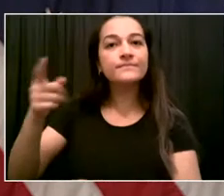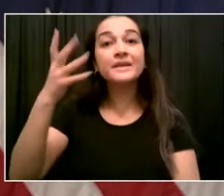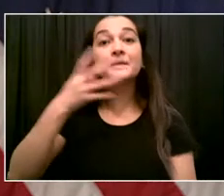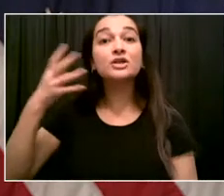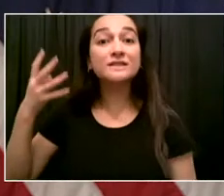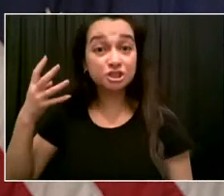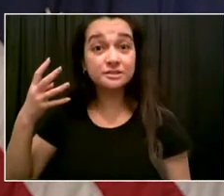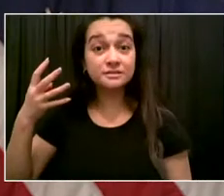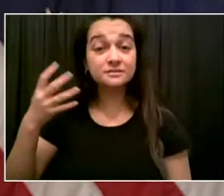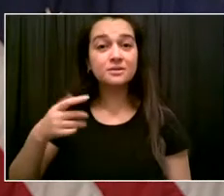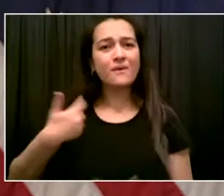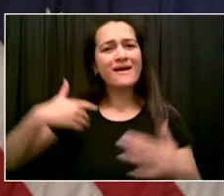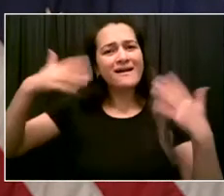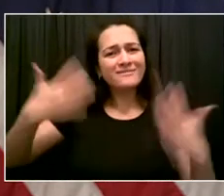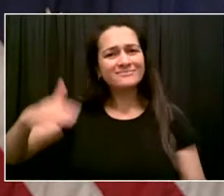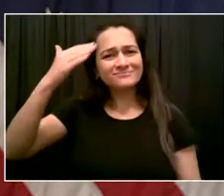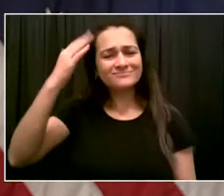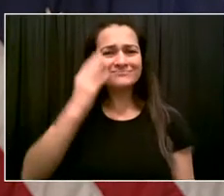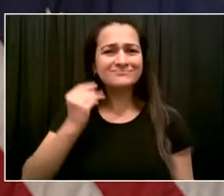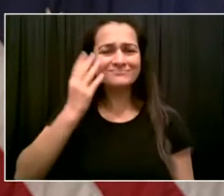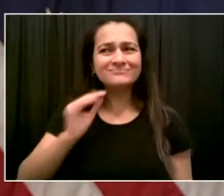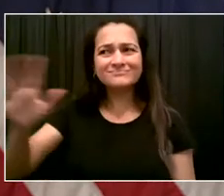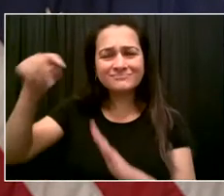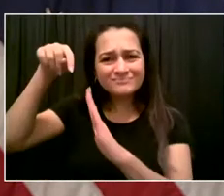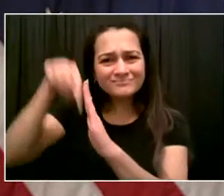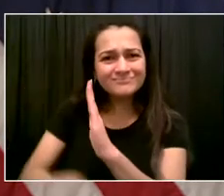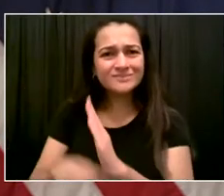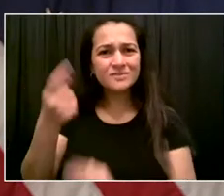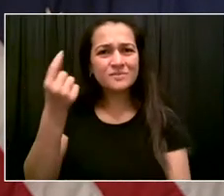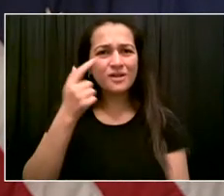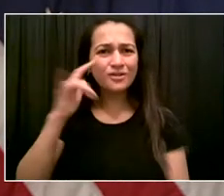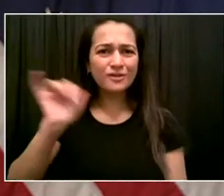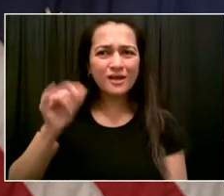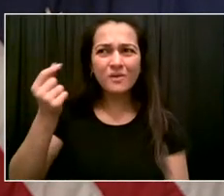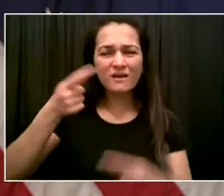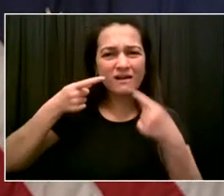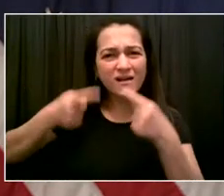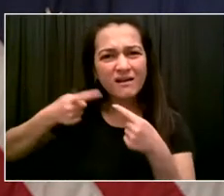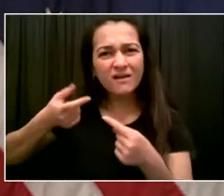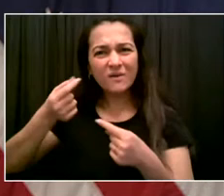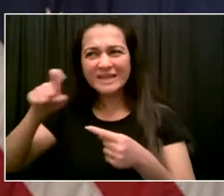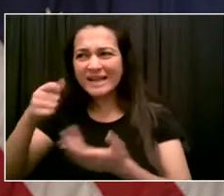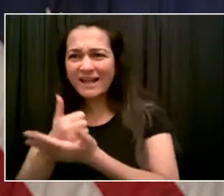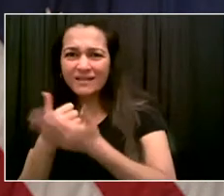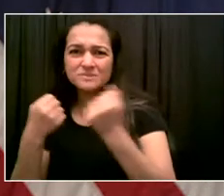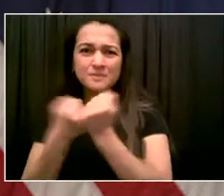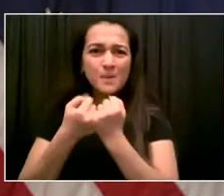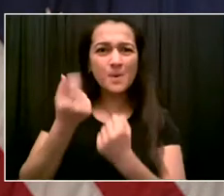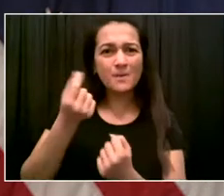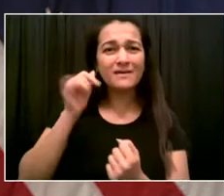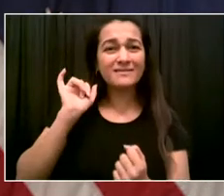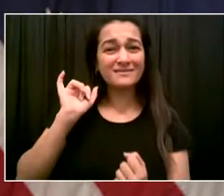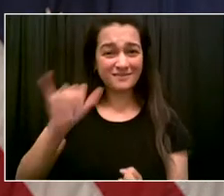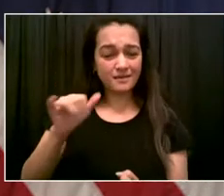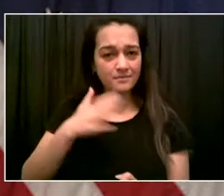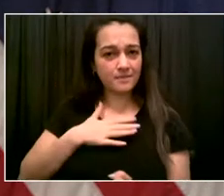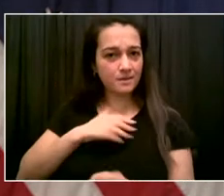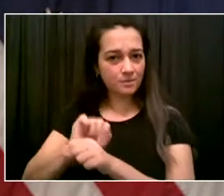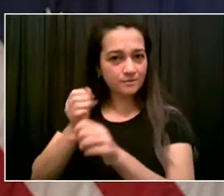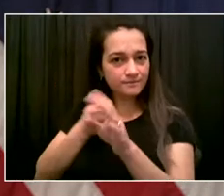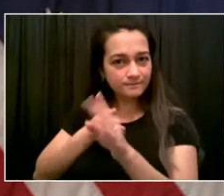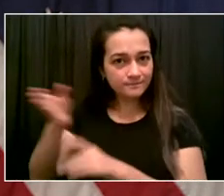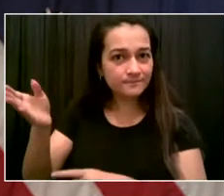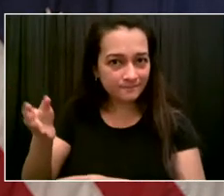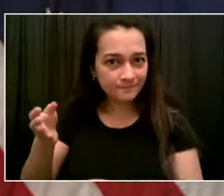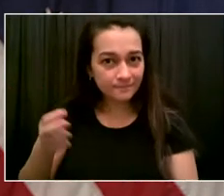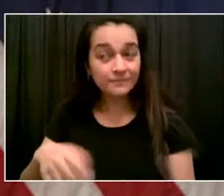for our communities, especially our undocumented communities, so that they're able to get the resources so